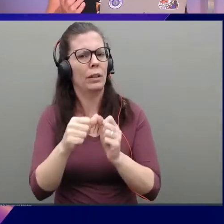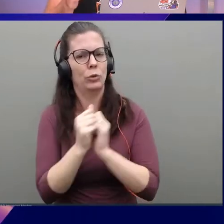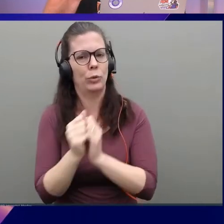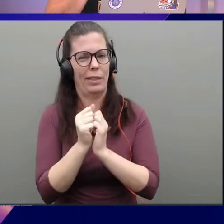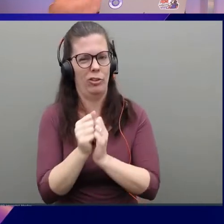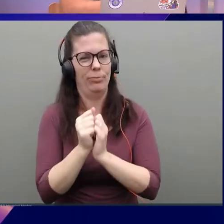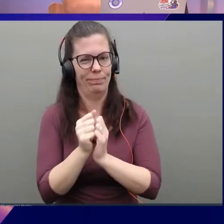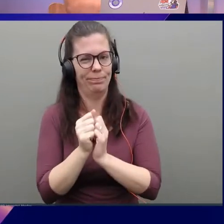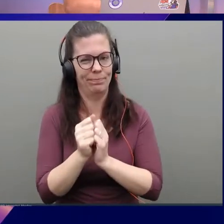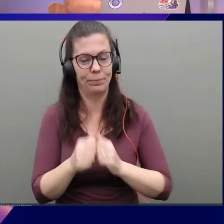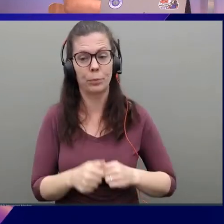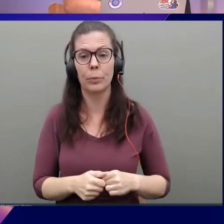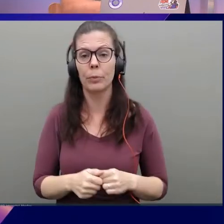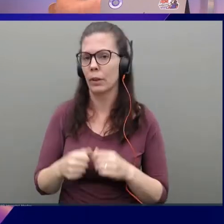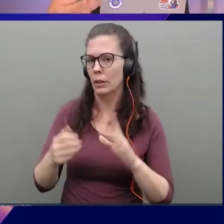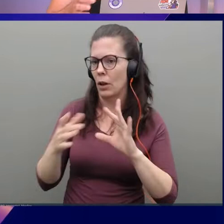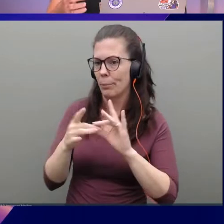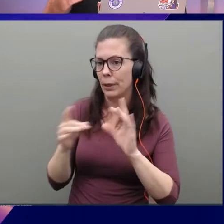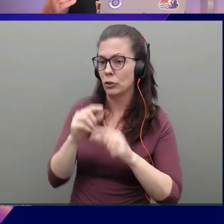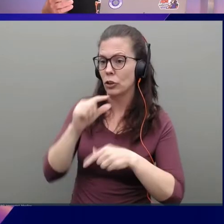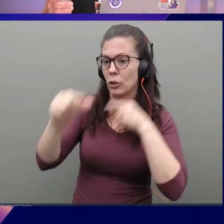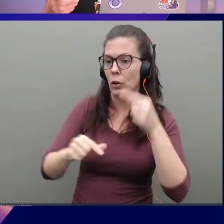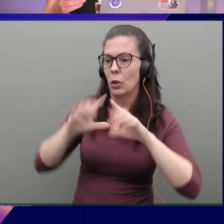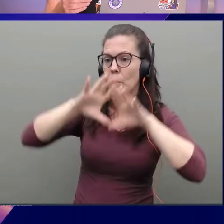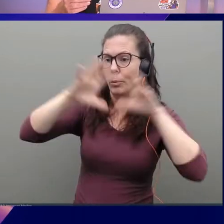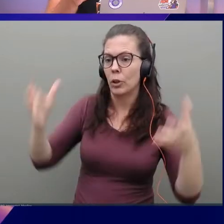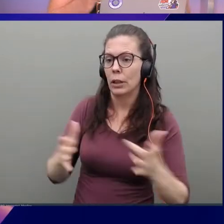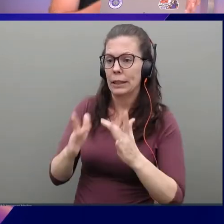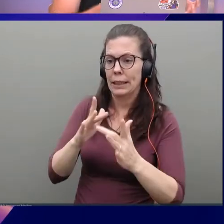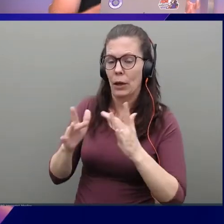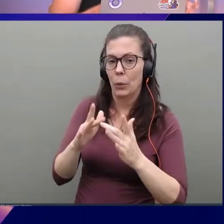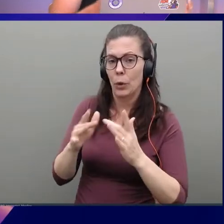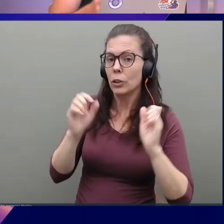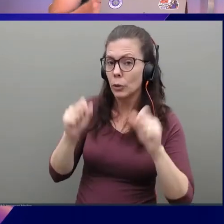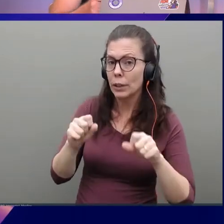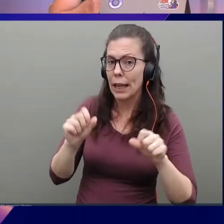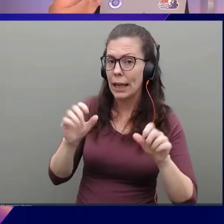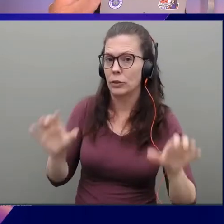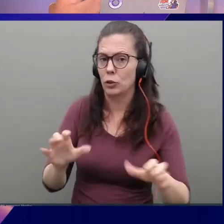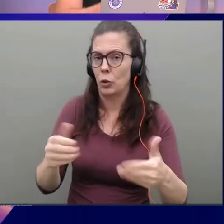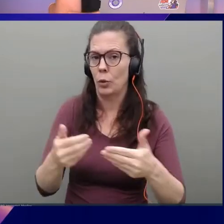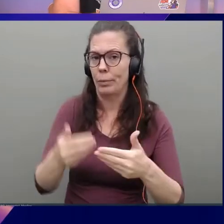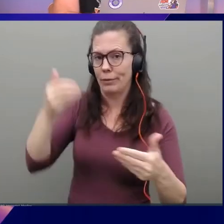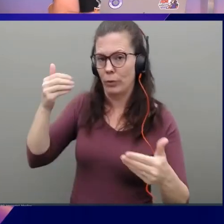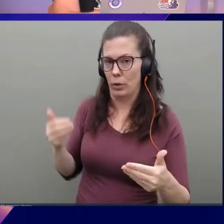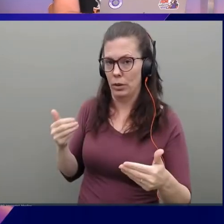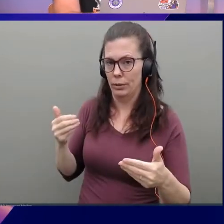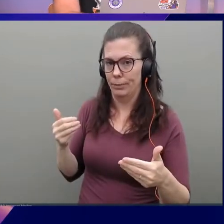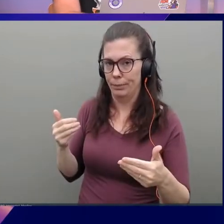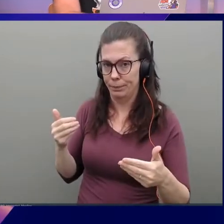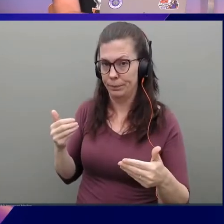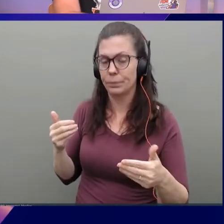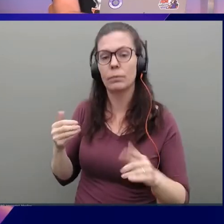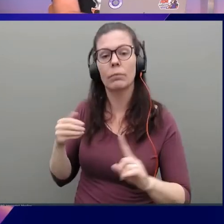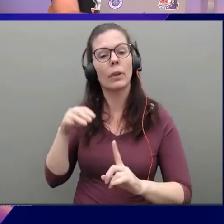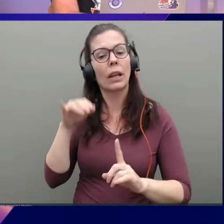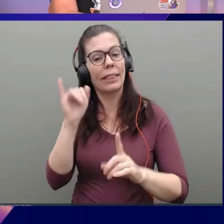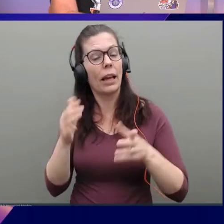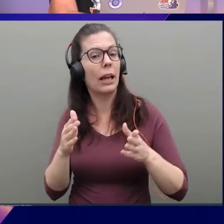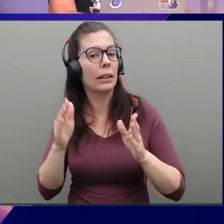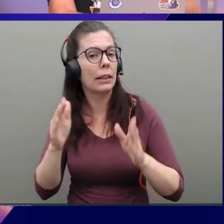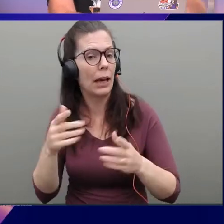And so, like I mentioned, the global network is something that you were able to do before. And so, what this allows you to do